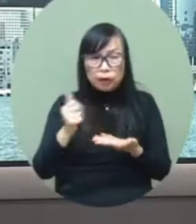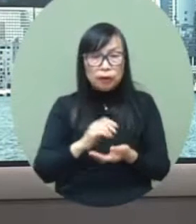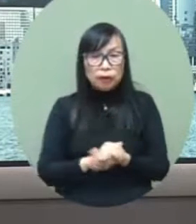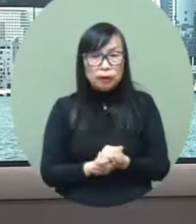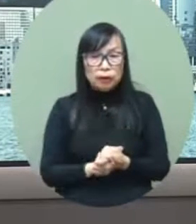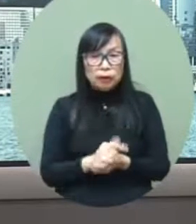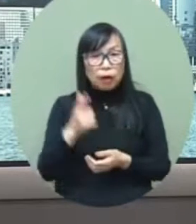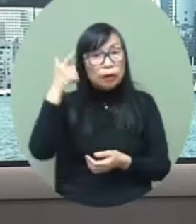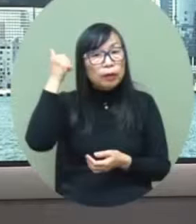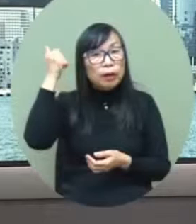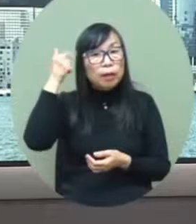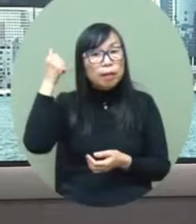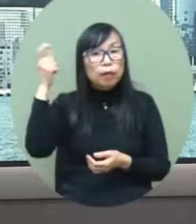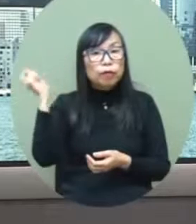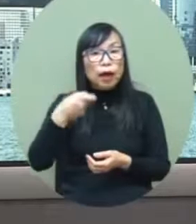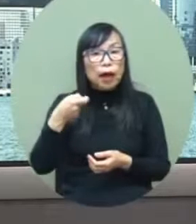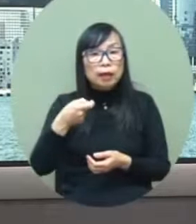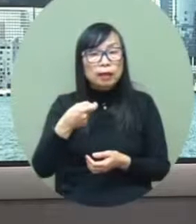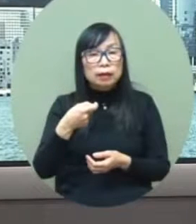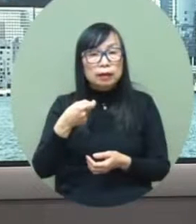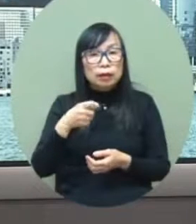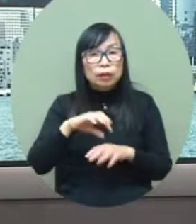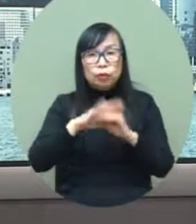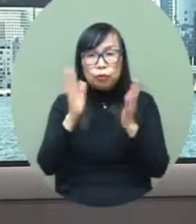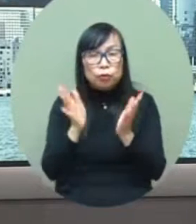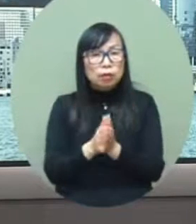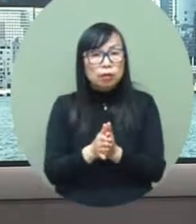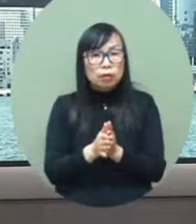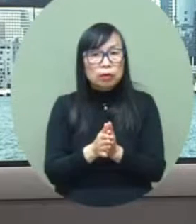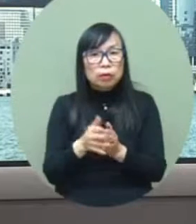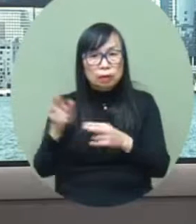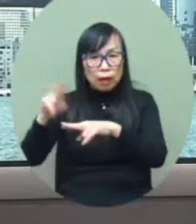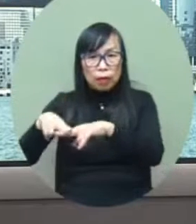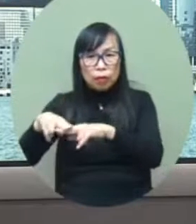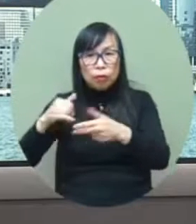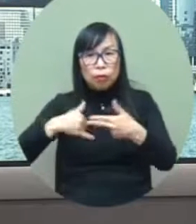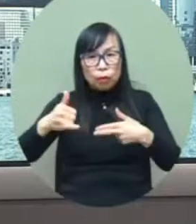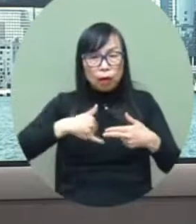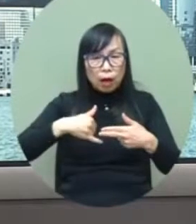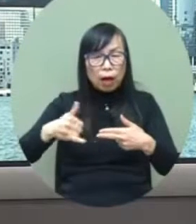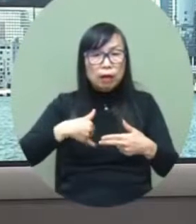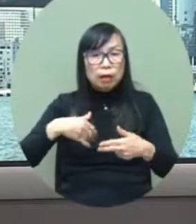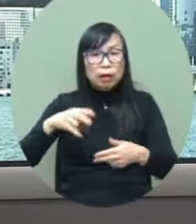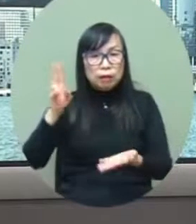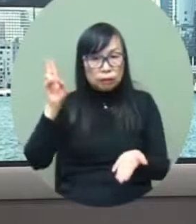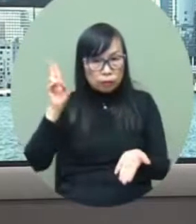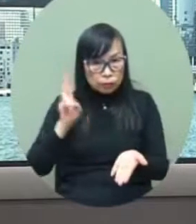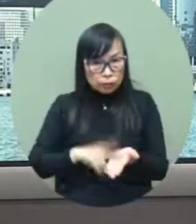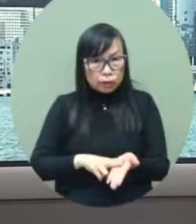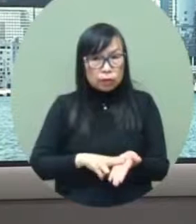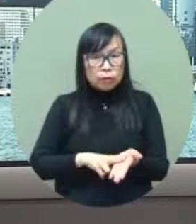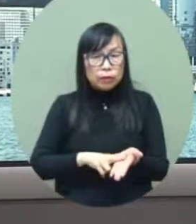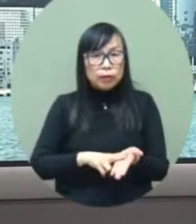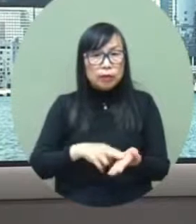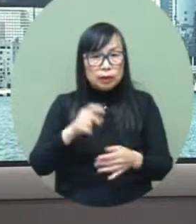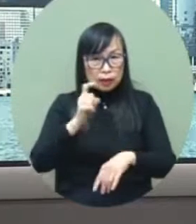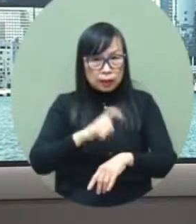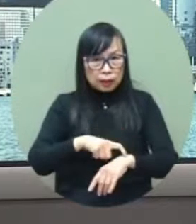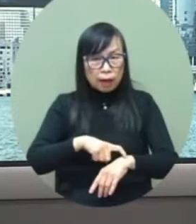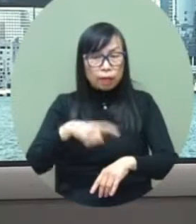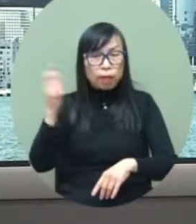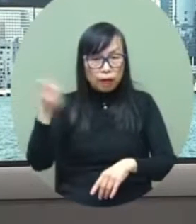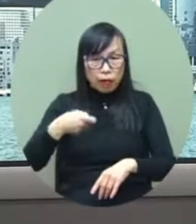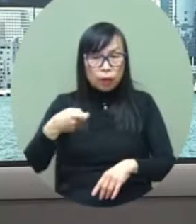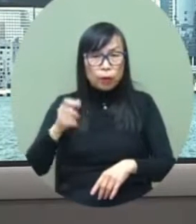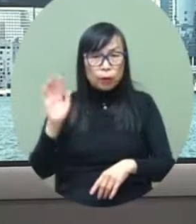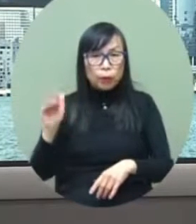hope it will the best way to get entire country, the entire country. I also believe that the time will be